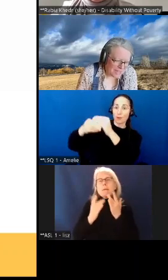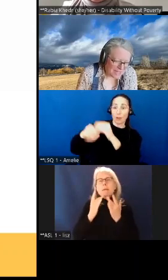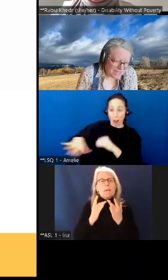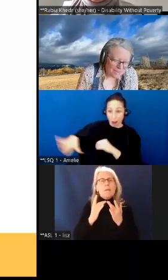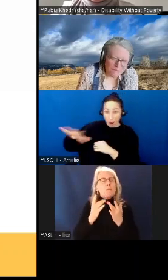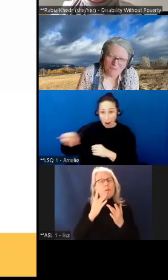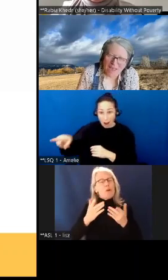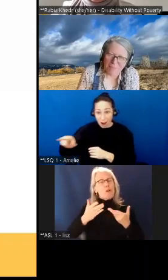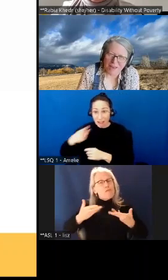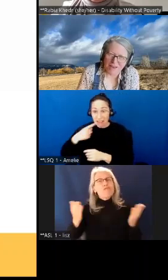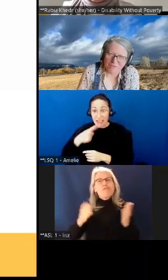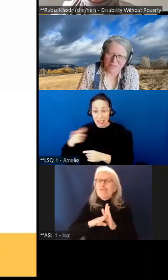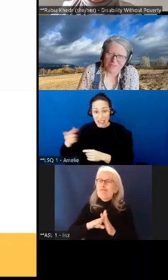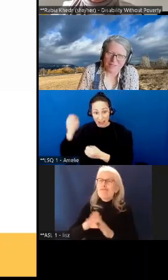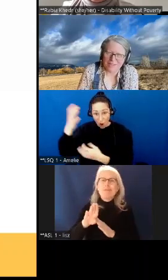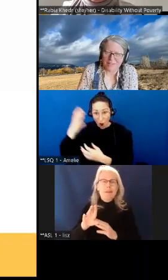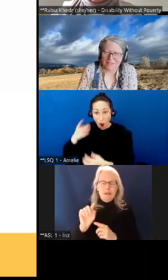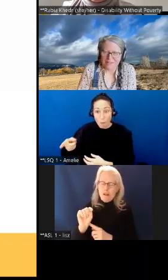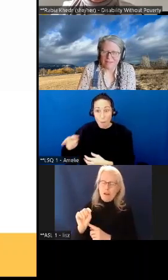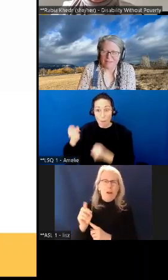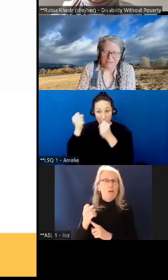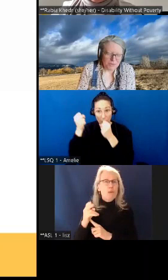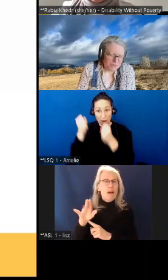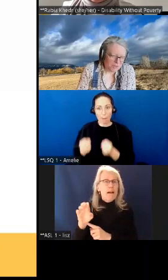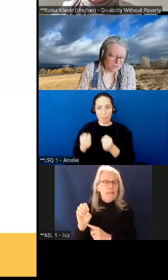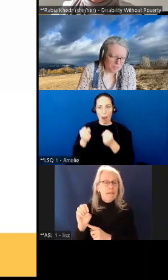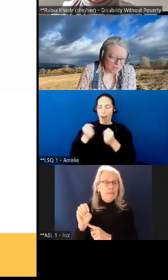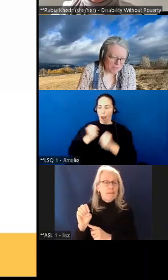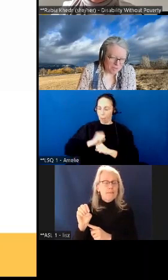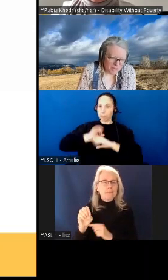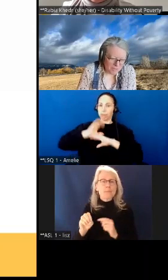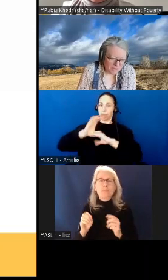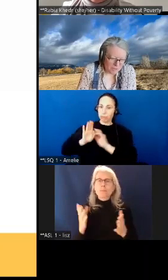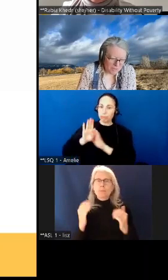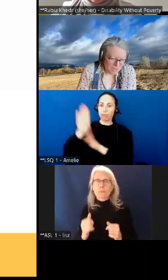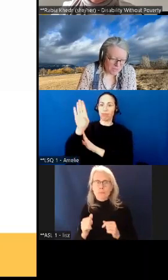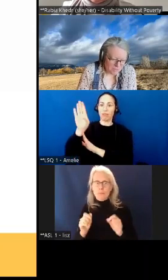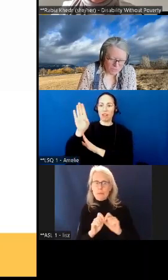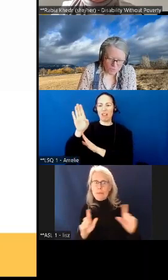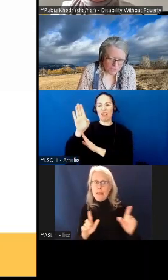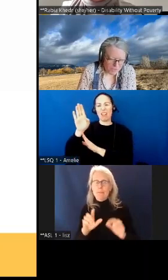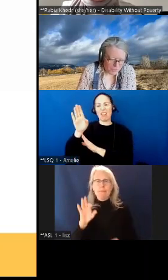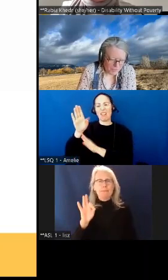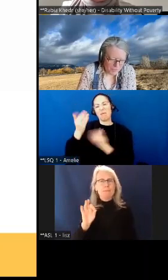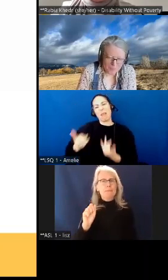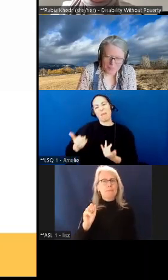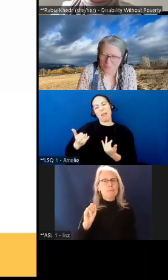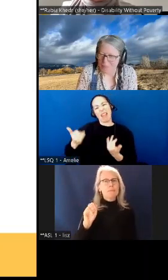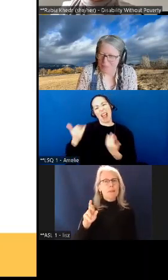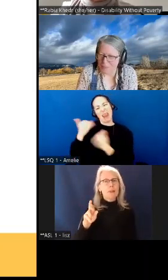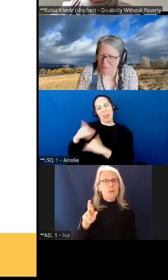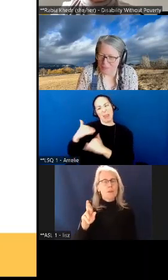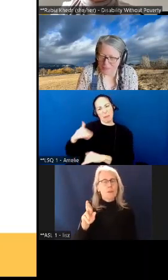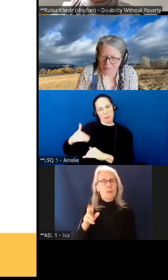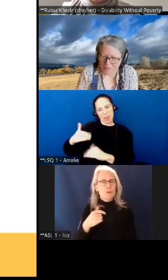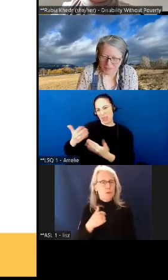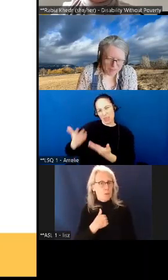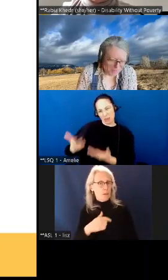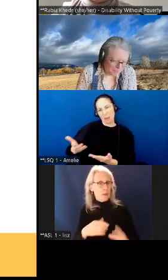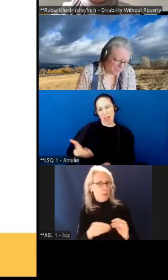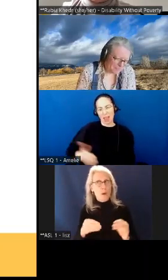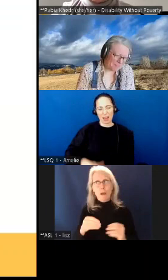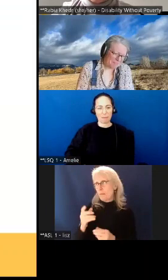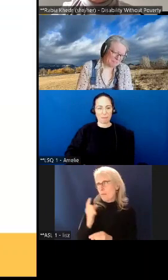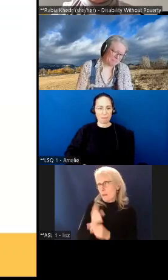goes into this it's a fair benefit do you want to talk about it a bit or do you want me to what do you want to do well people want a fair